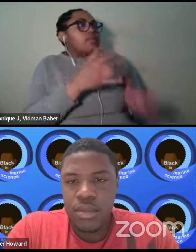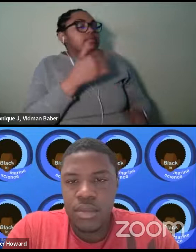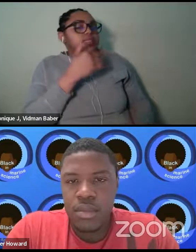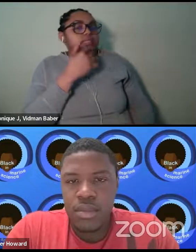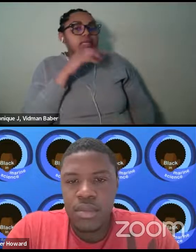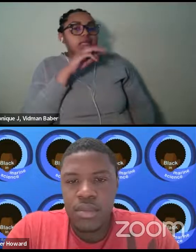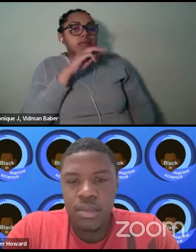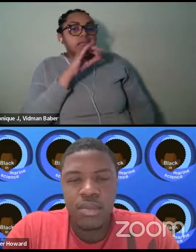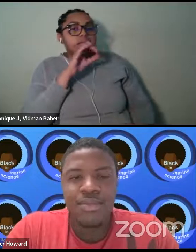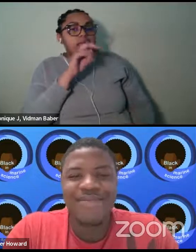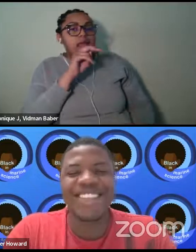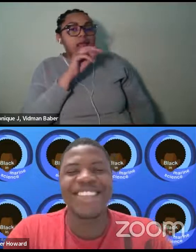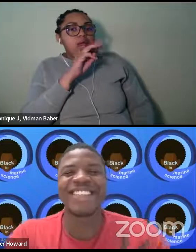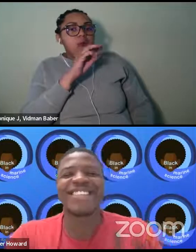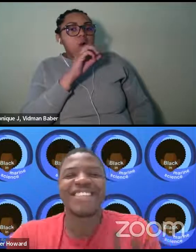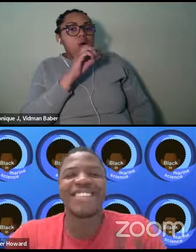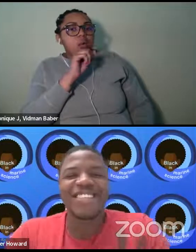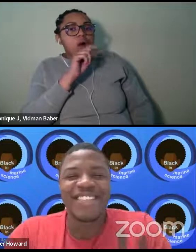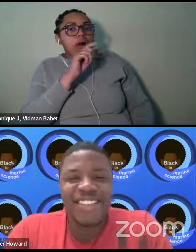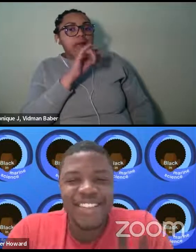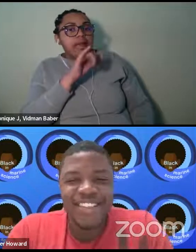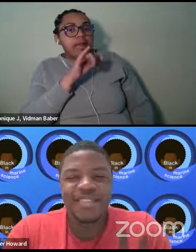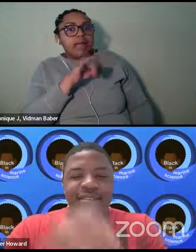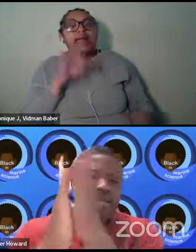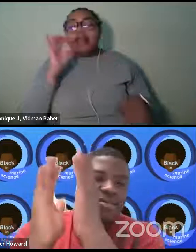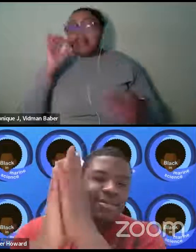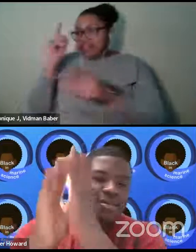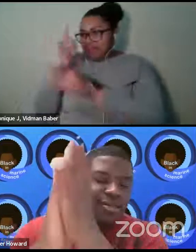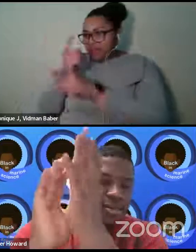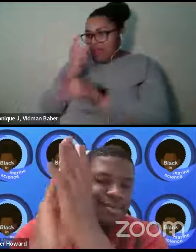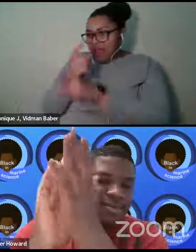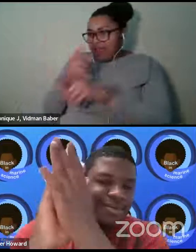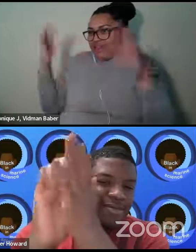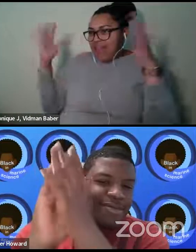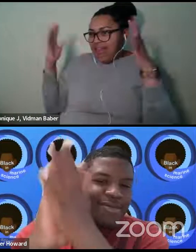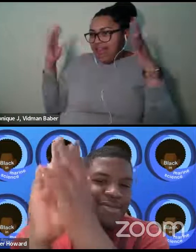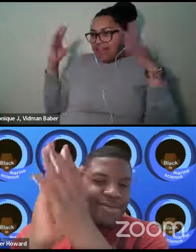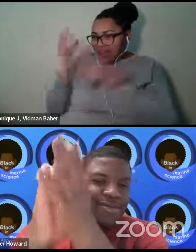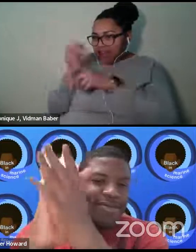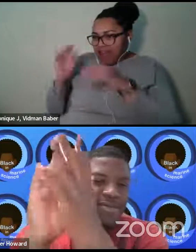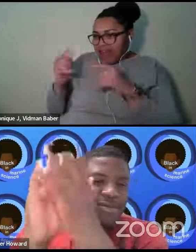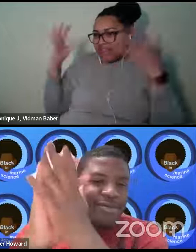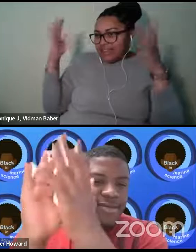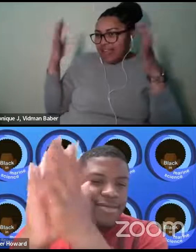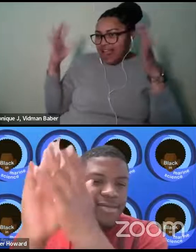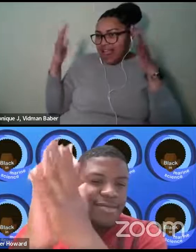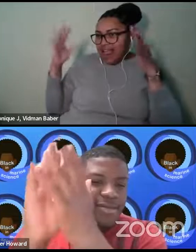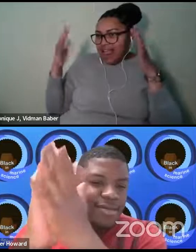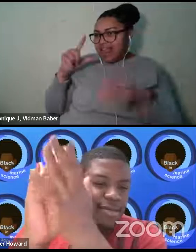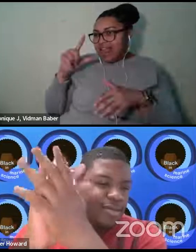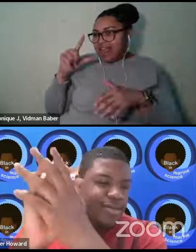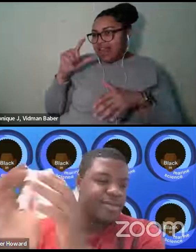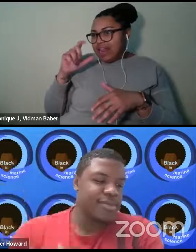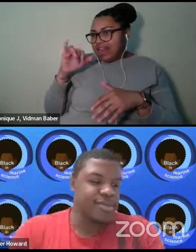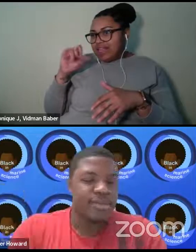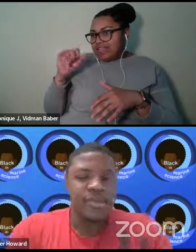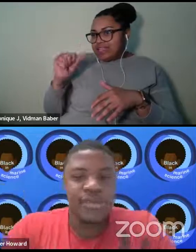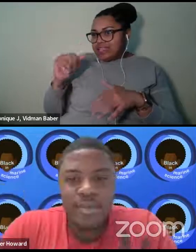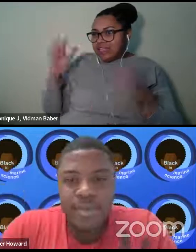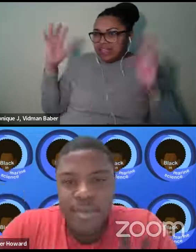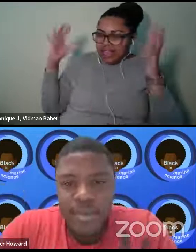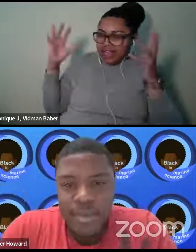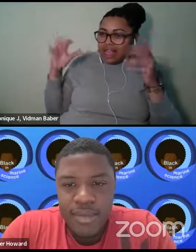that one? Yeah, you got it. Okay, Lisa, let's go. So Lisa, if you can